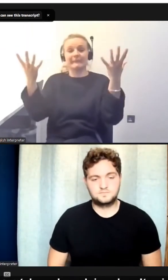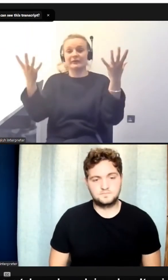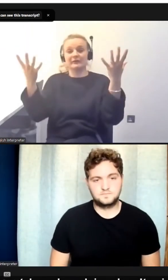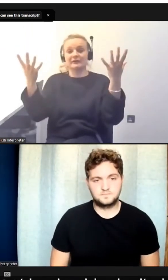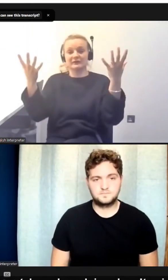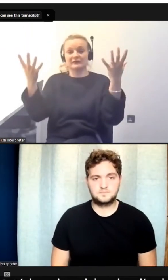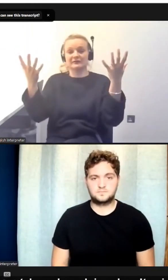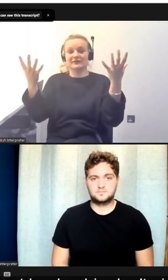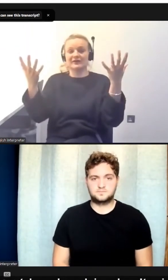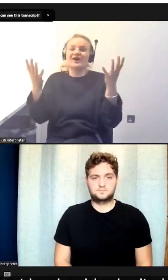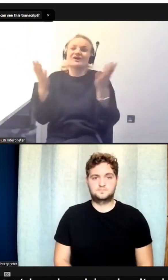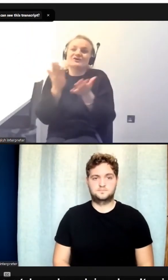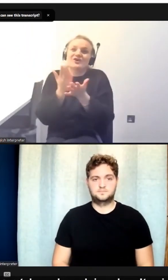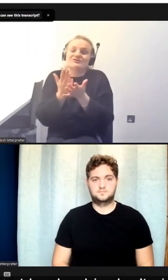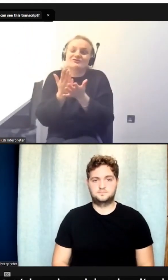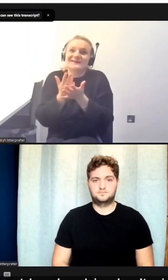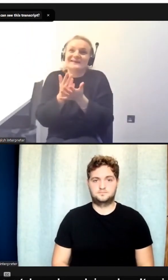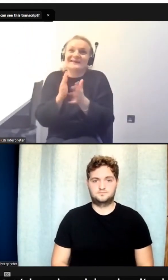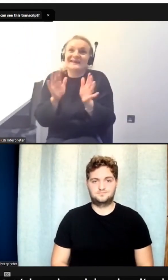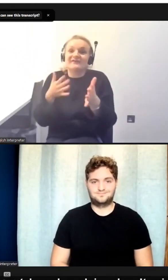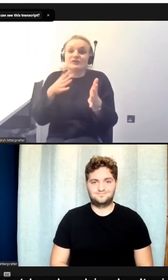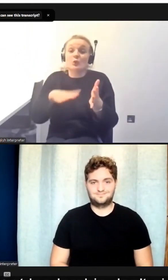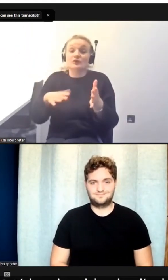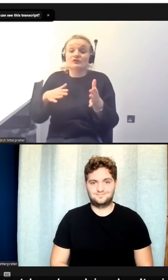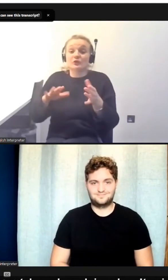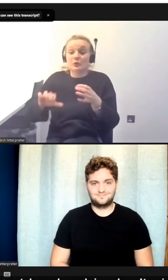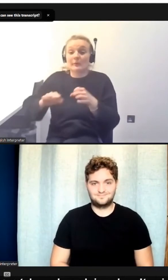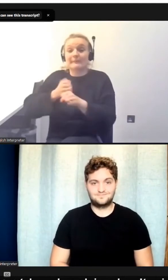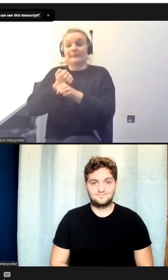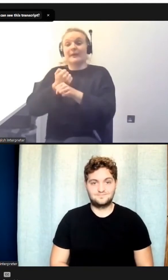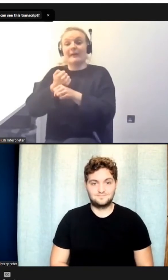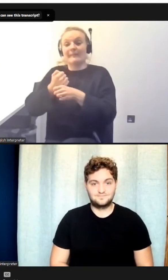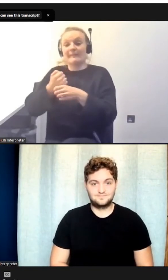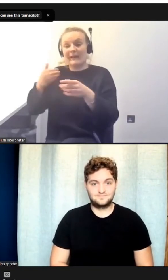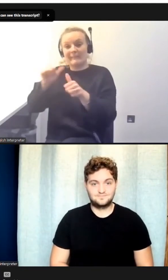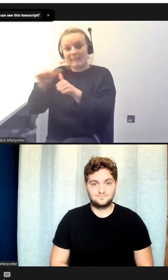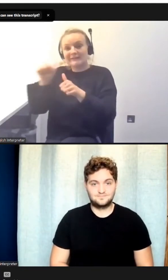So there's in, if you want to get better at leadership, don't give up.